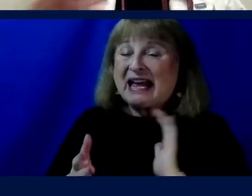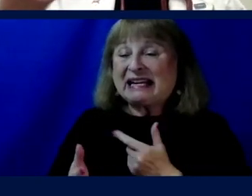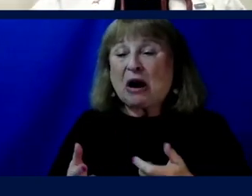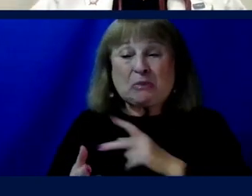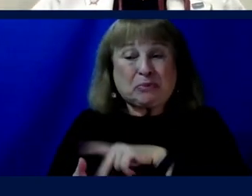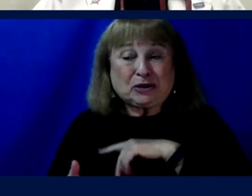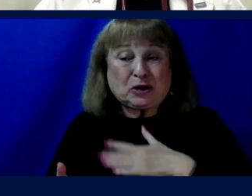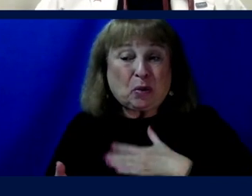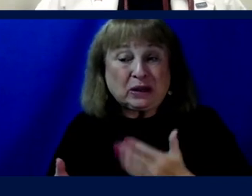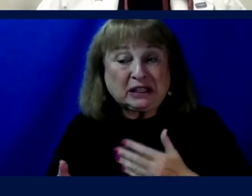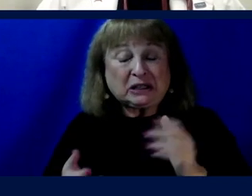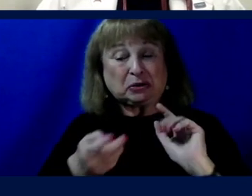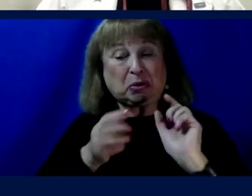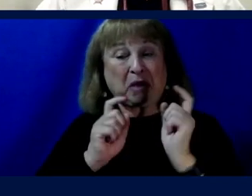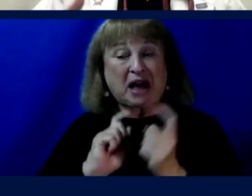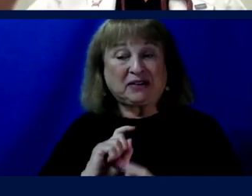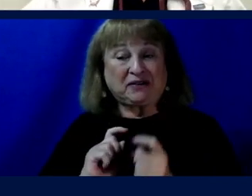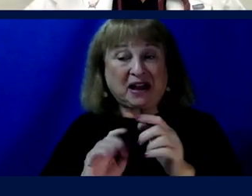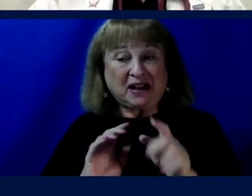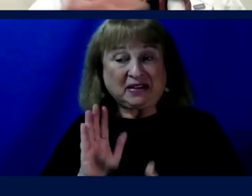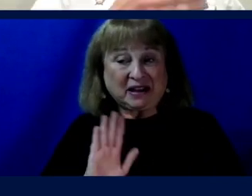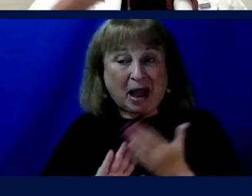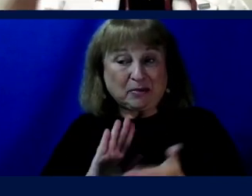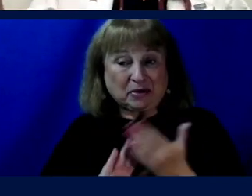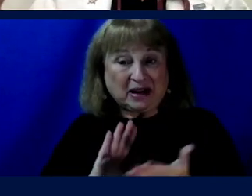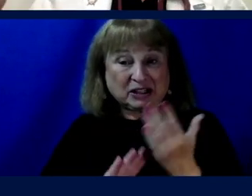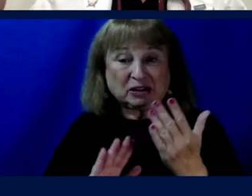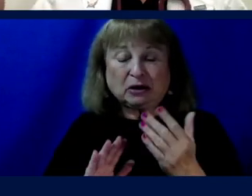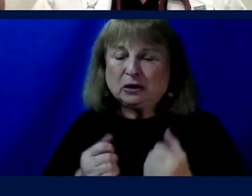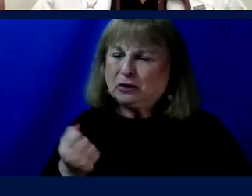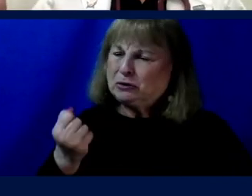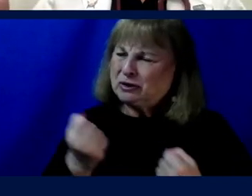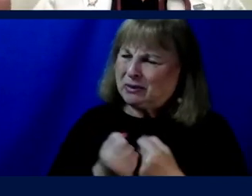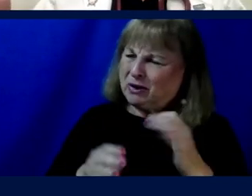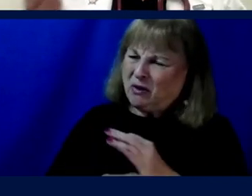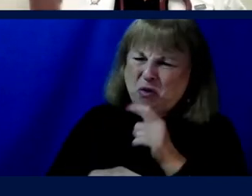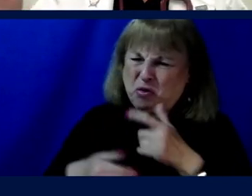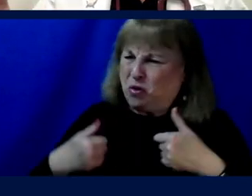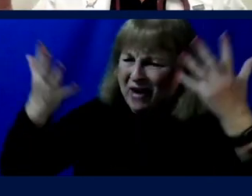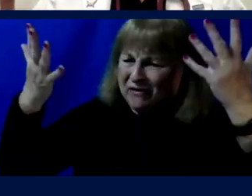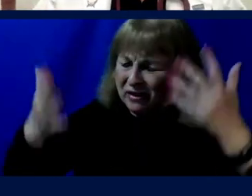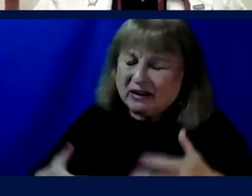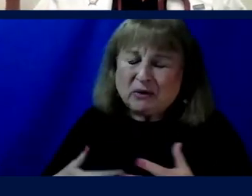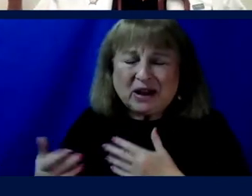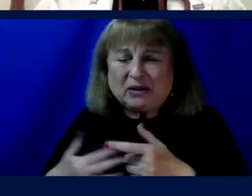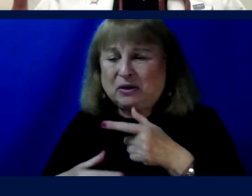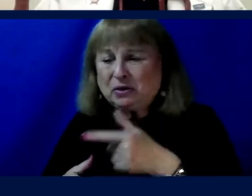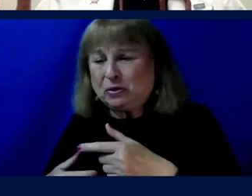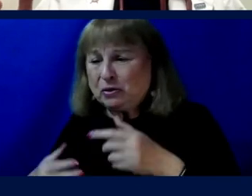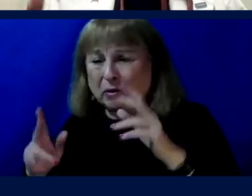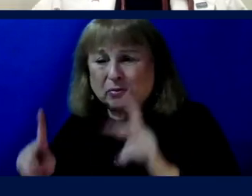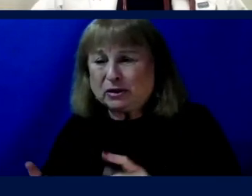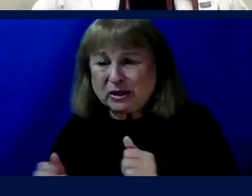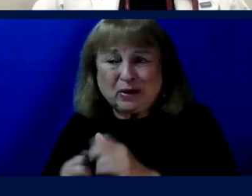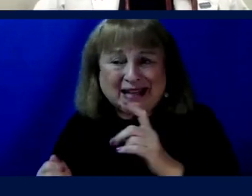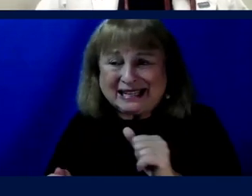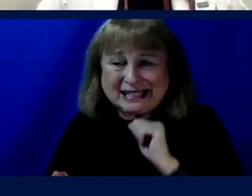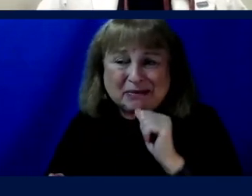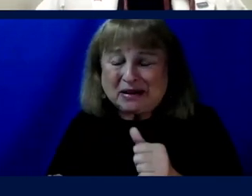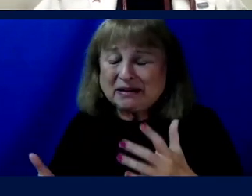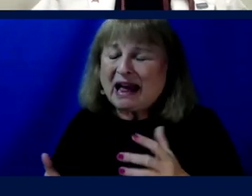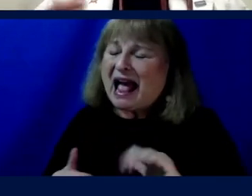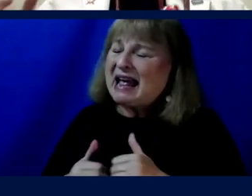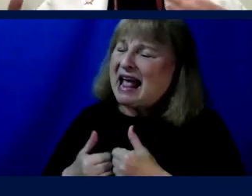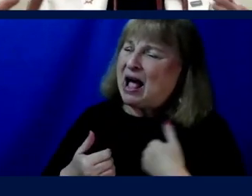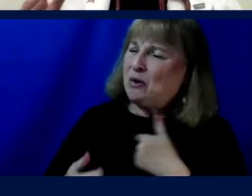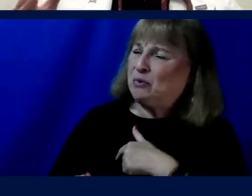willingness to modify the operational environment to support the function of whoever, whether or not you're a person with disabilities. And